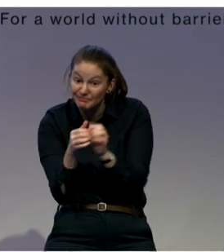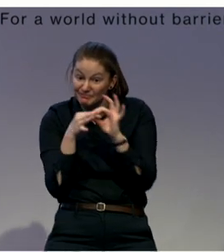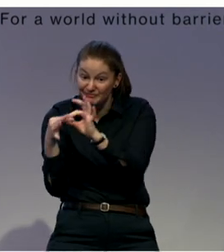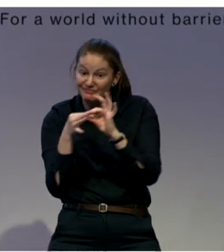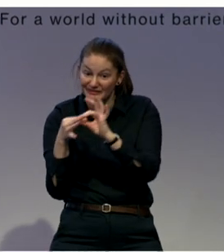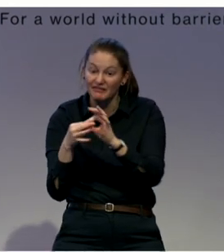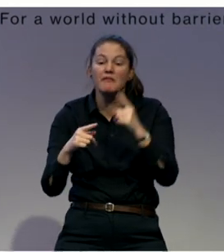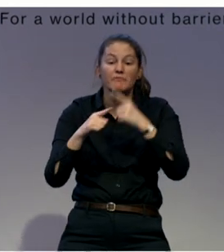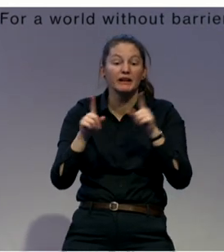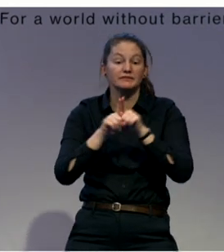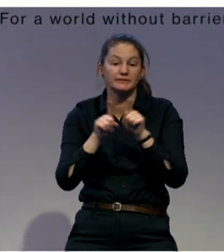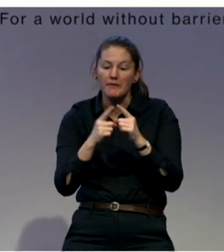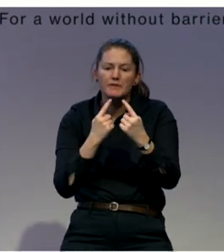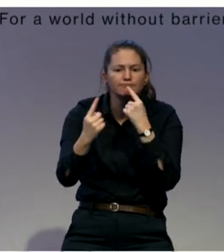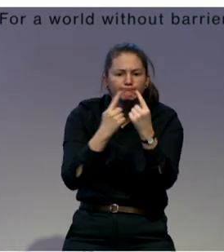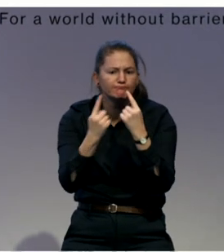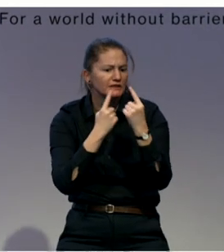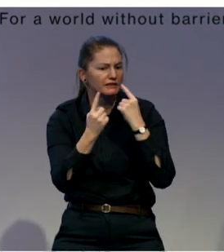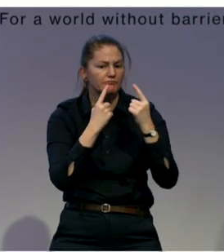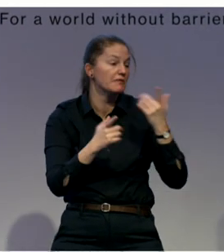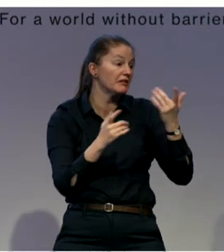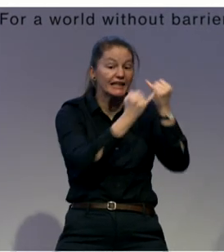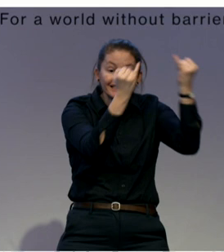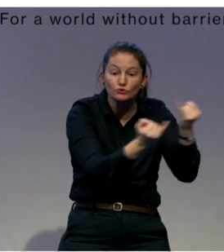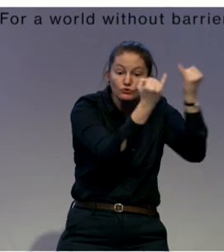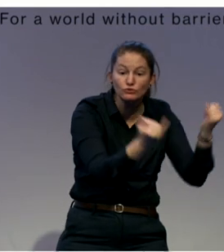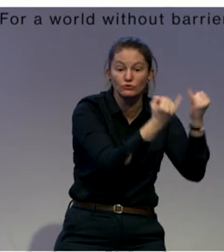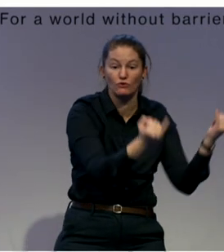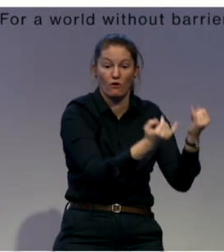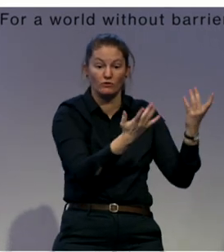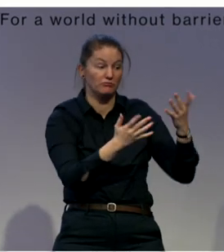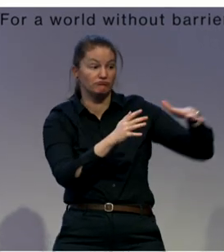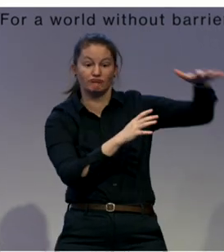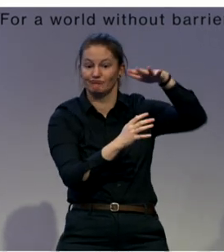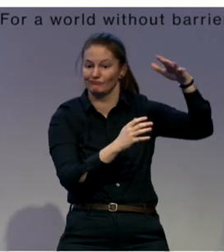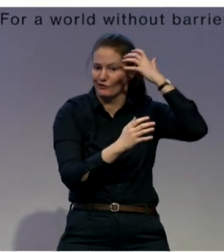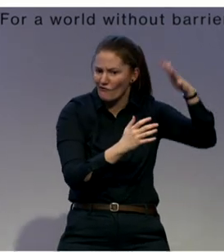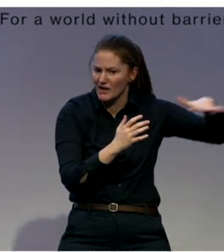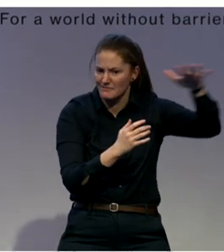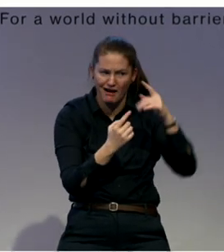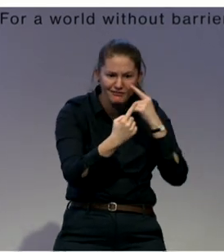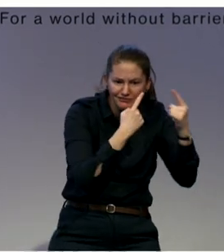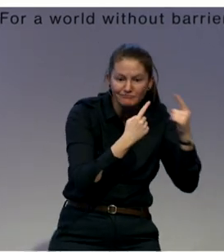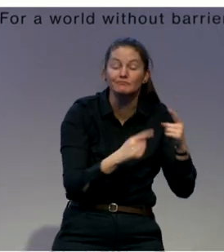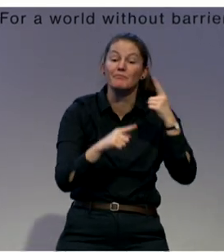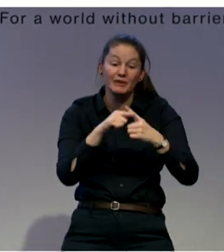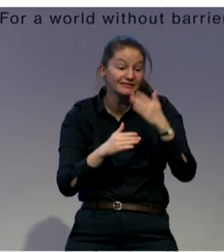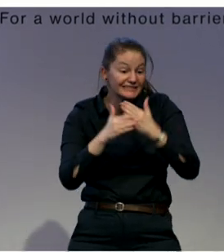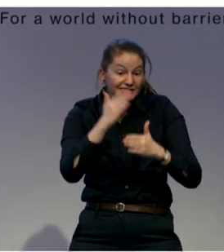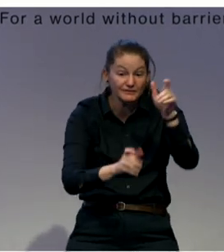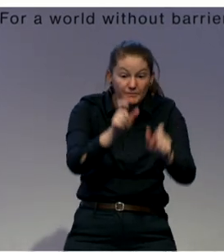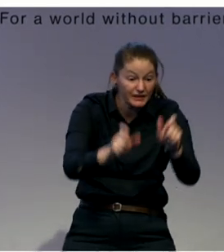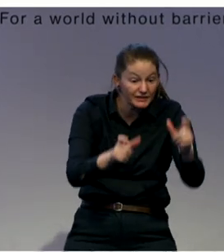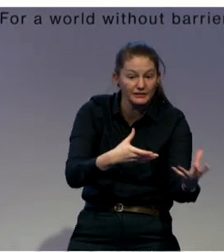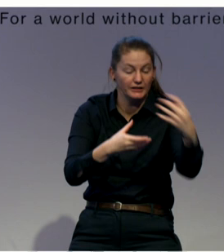and participation of persons with disabilities, civil society organization in advocacy and policy